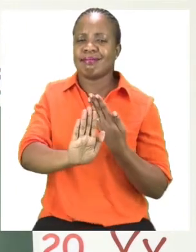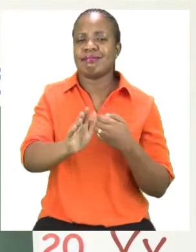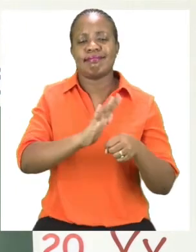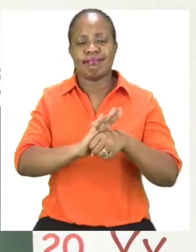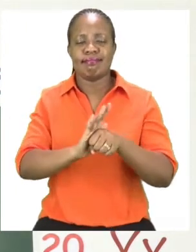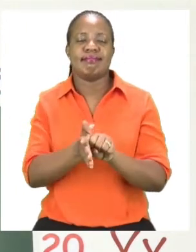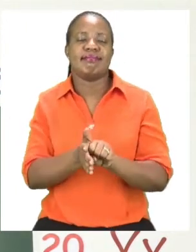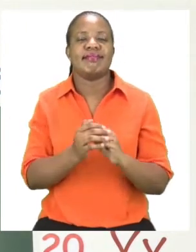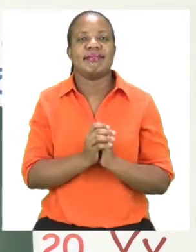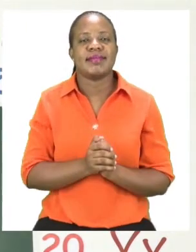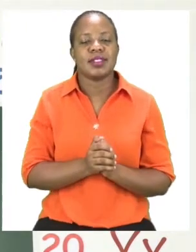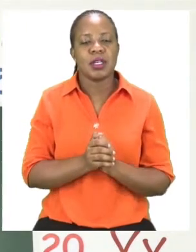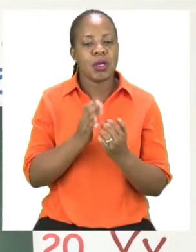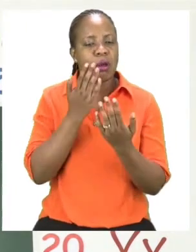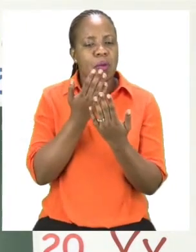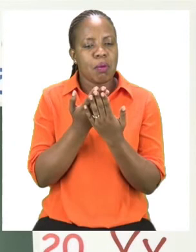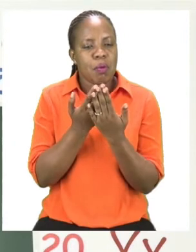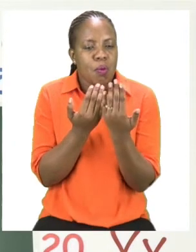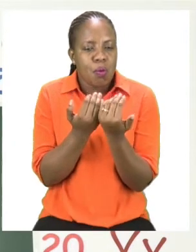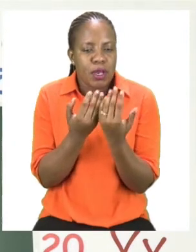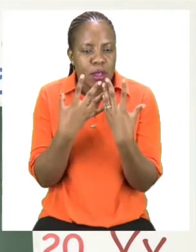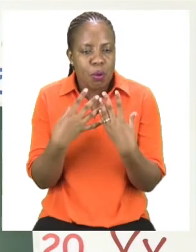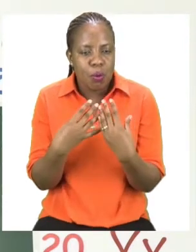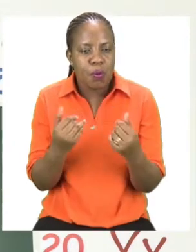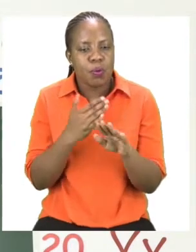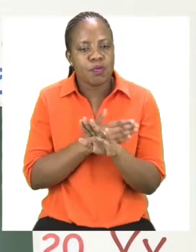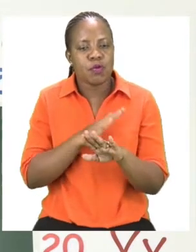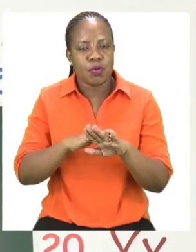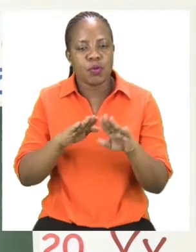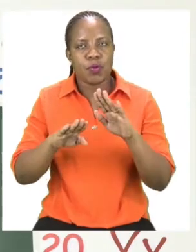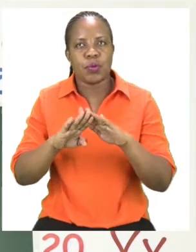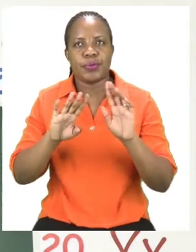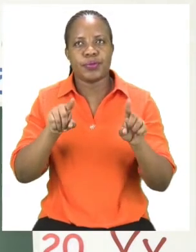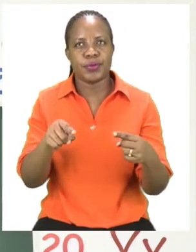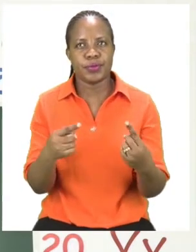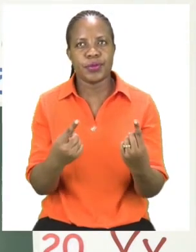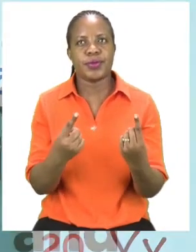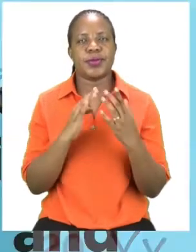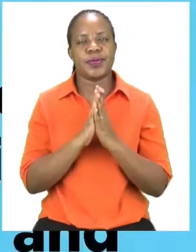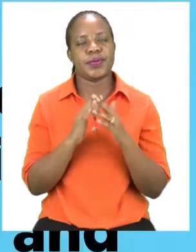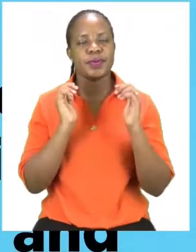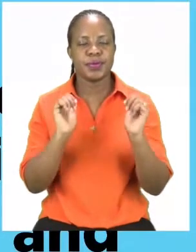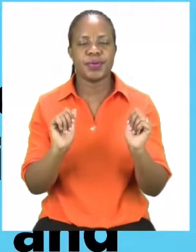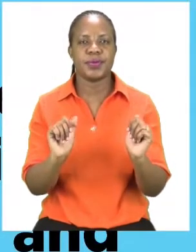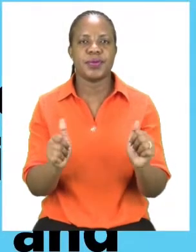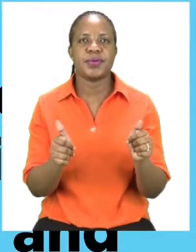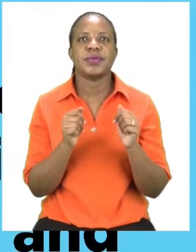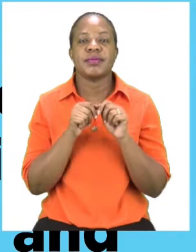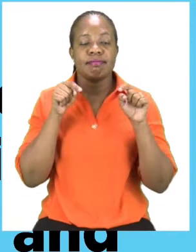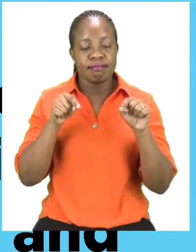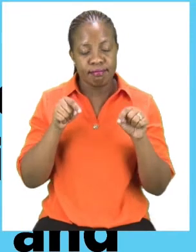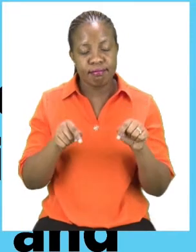Make sure your hands are dry before you touch anything else. Well done! For today's lesson